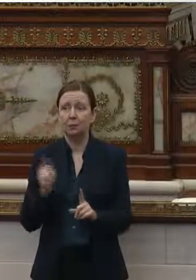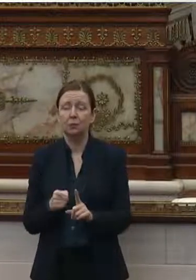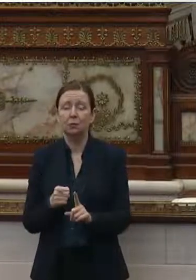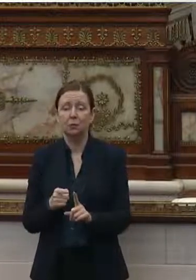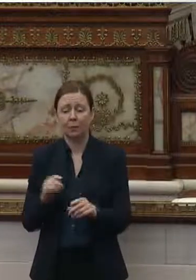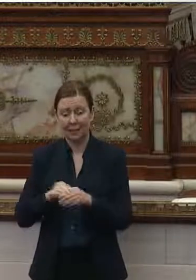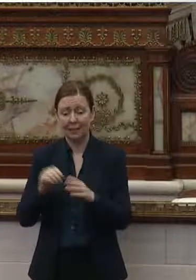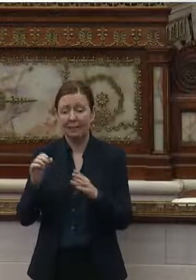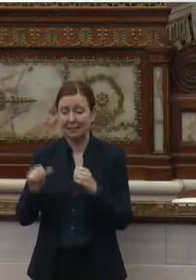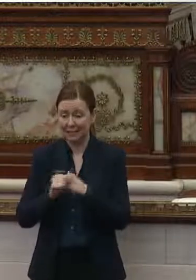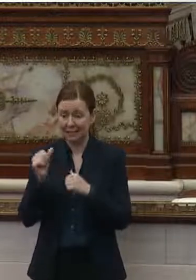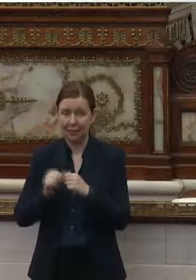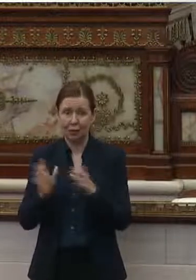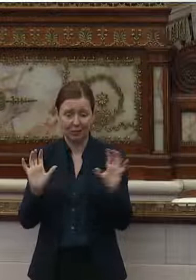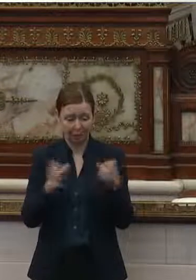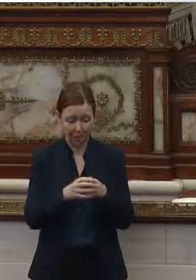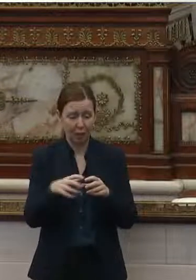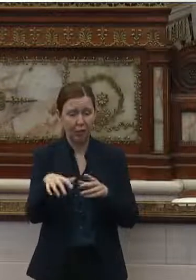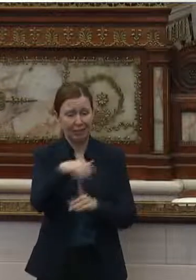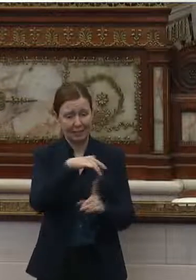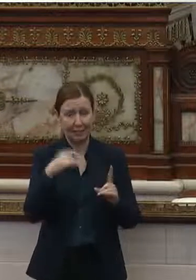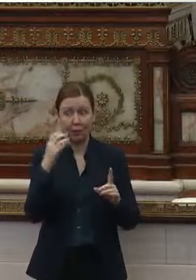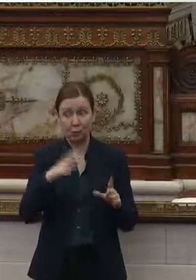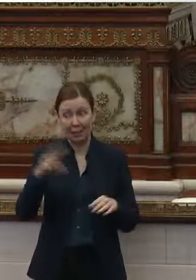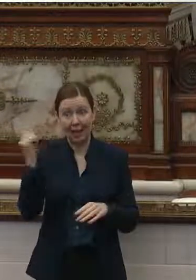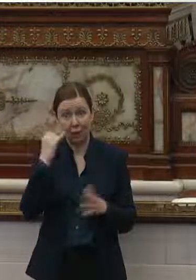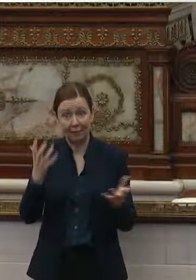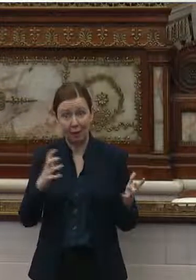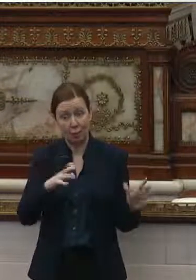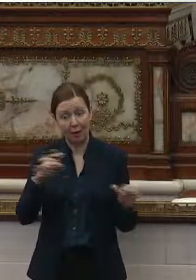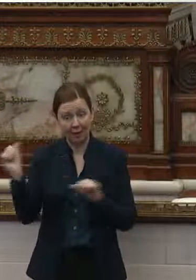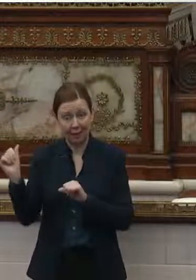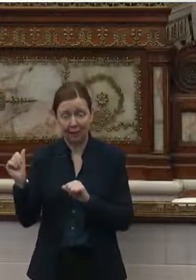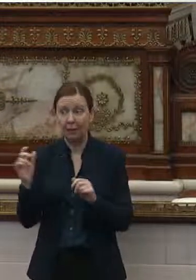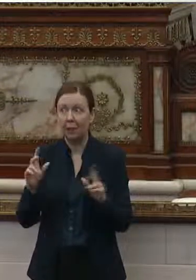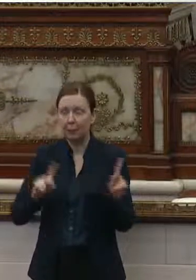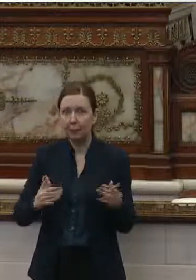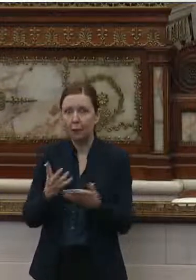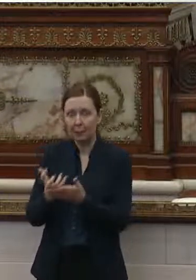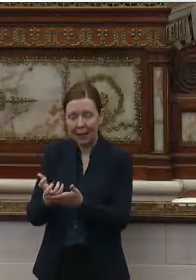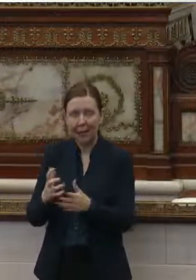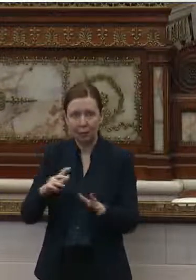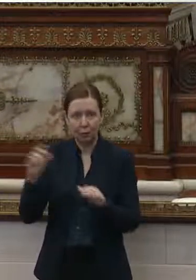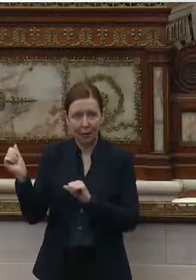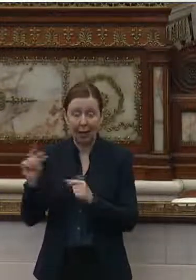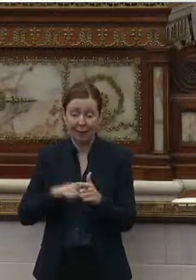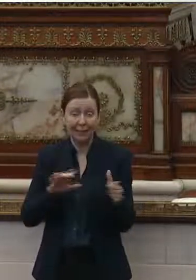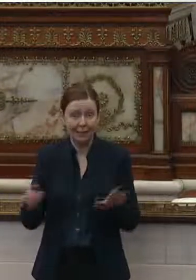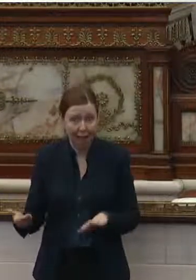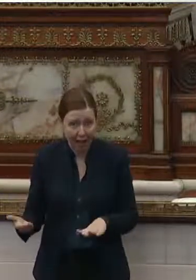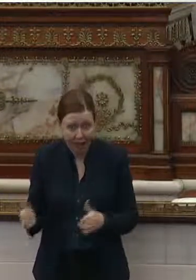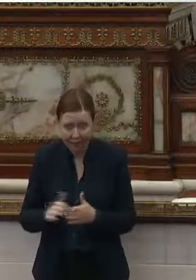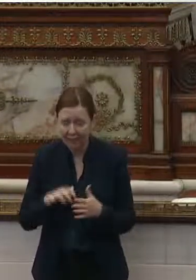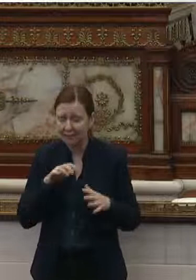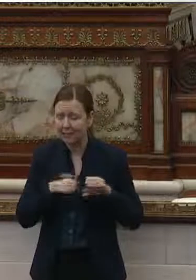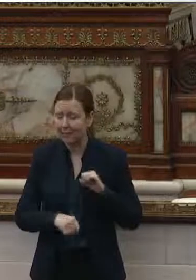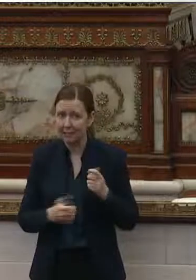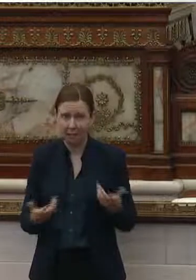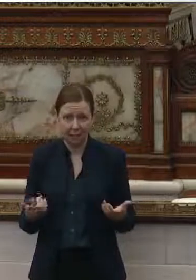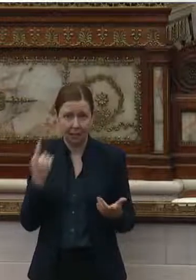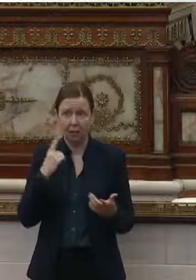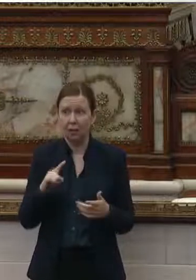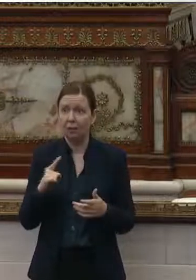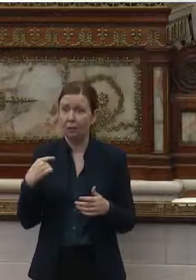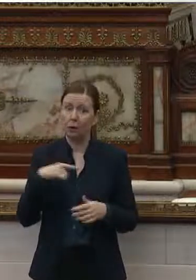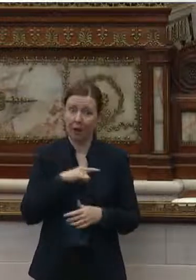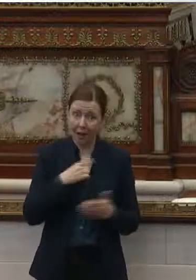in this dangerous congregate setting, to get out if they want to get out. People have begged to get out and then have died, and that's been devastating for